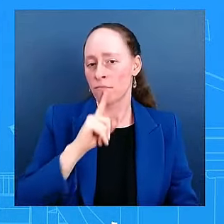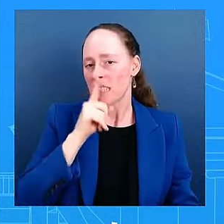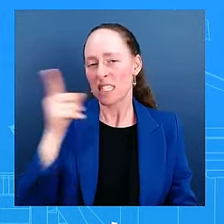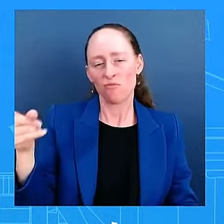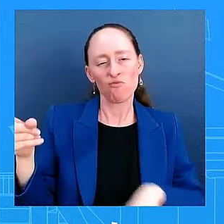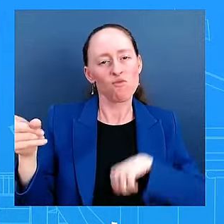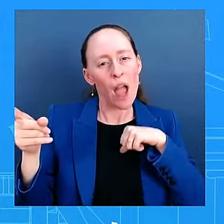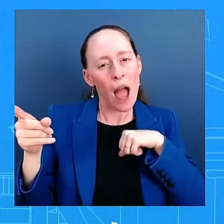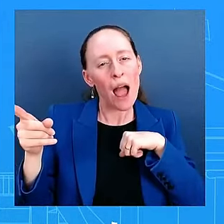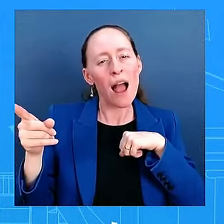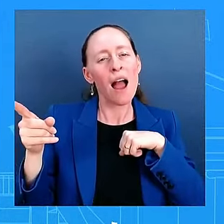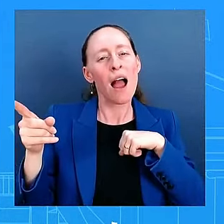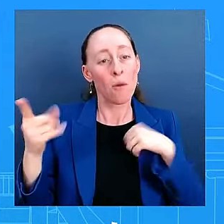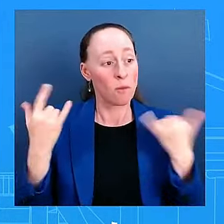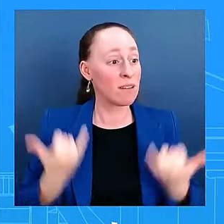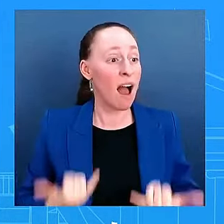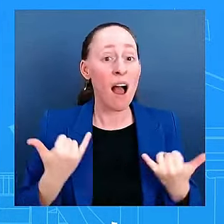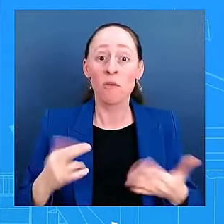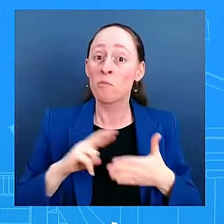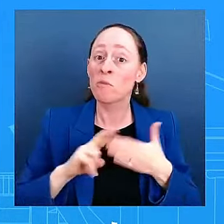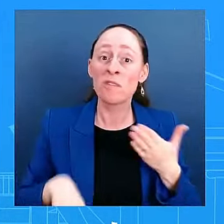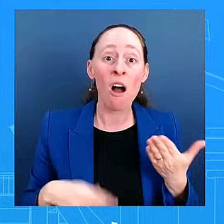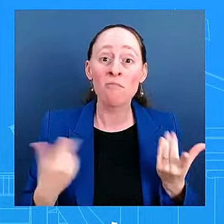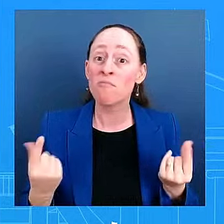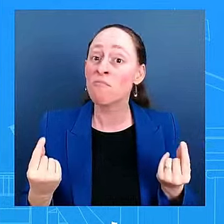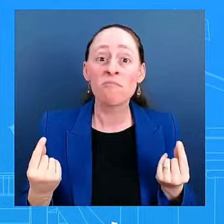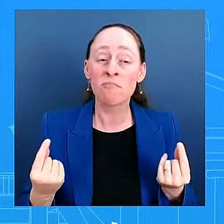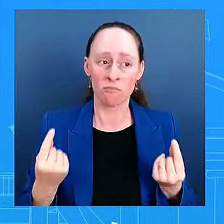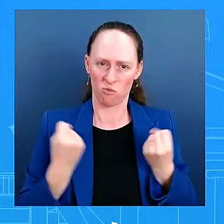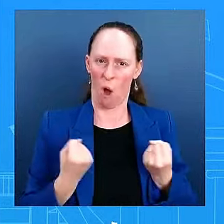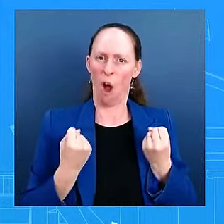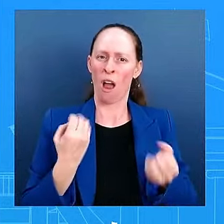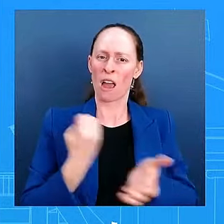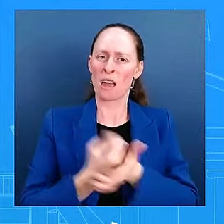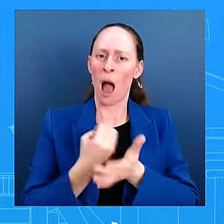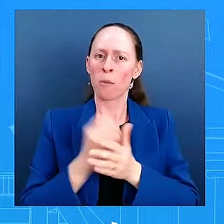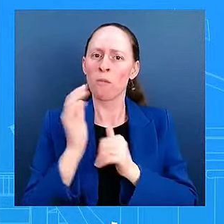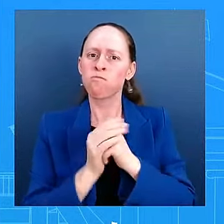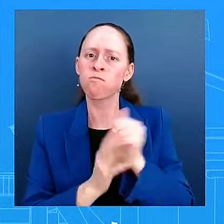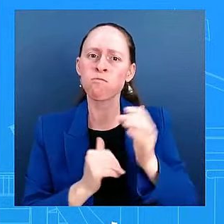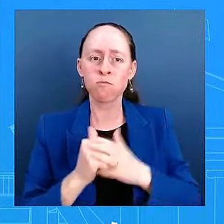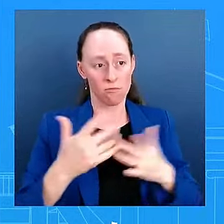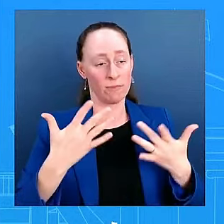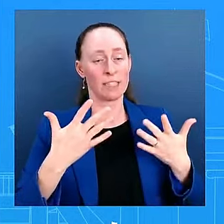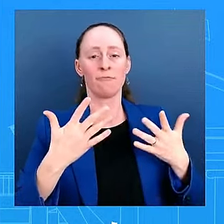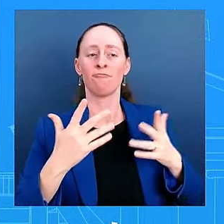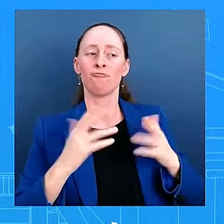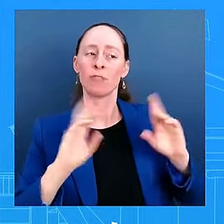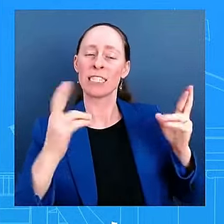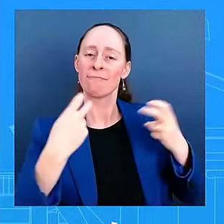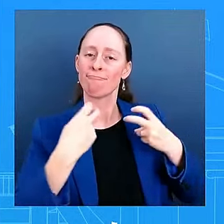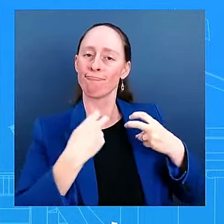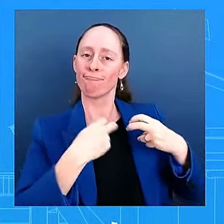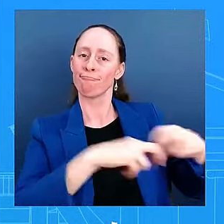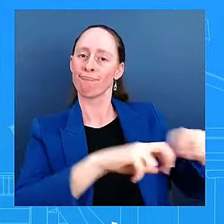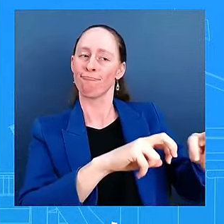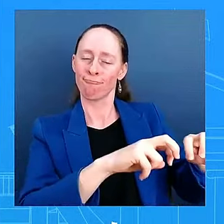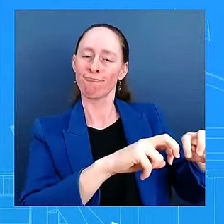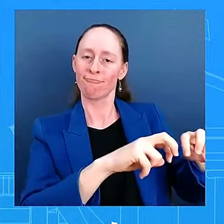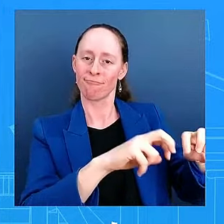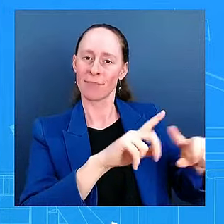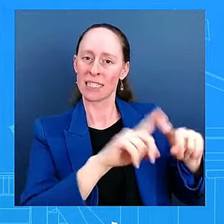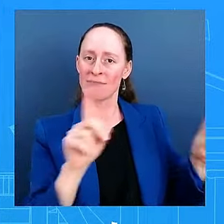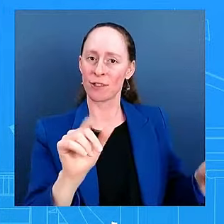that's coming for the president elect. And that's what they're going to inherit. But with all of that said, and this gets to your